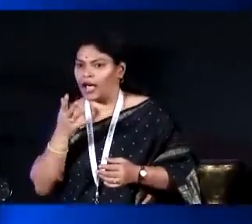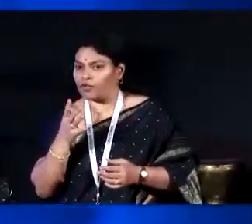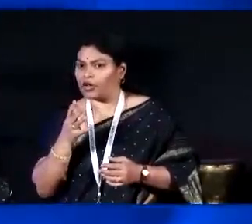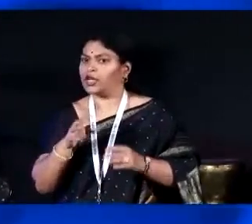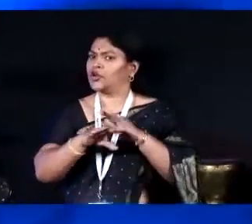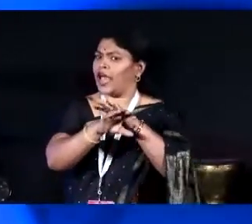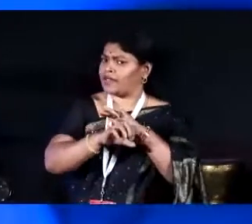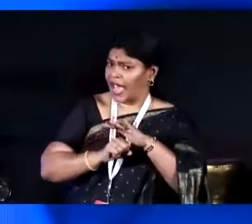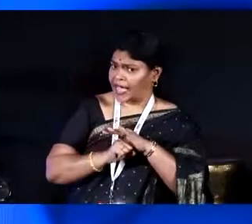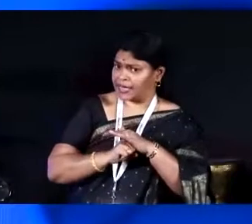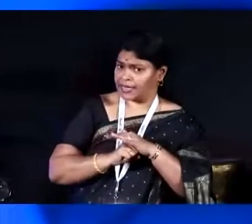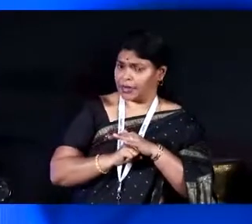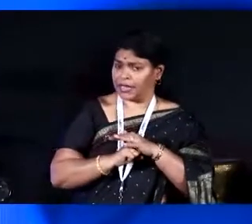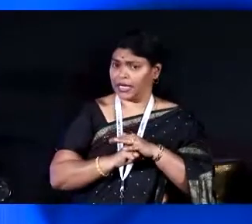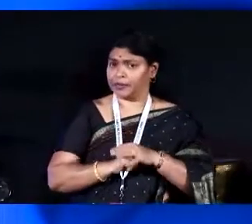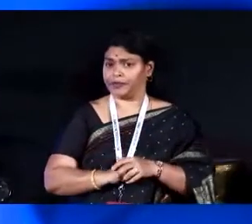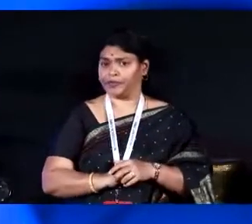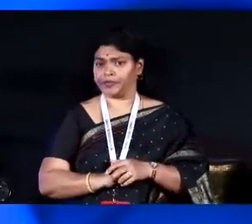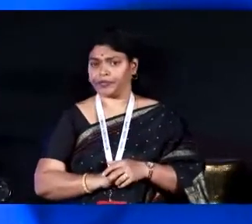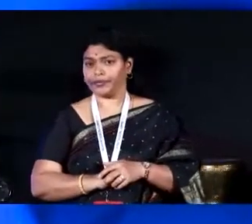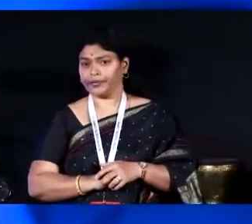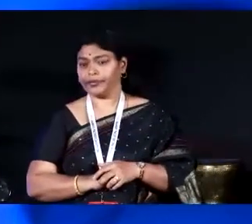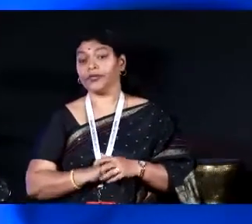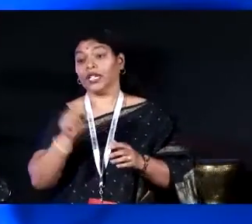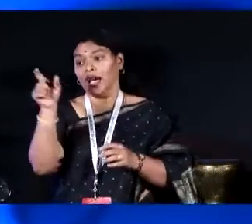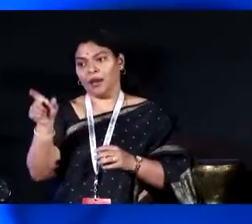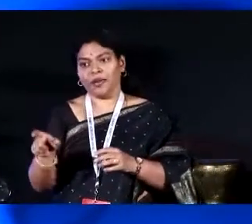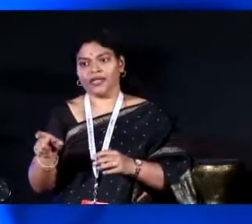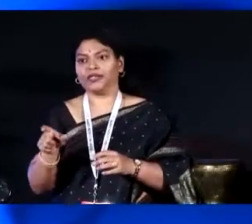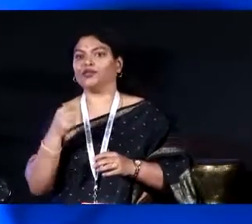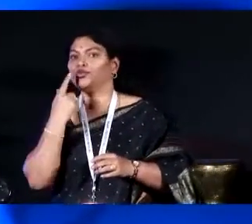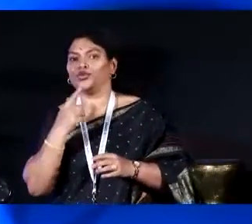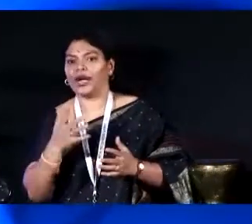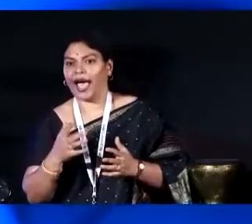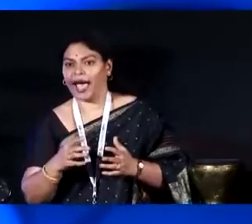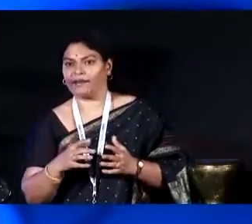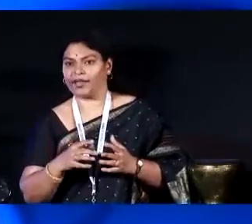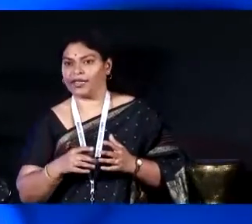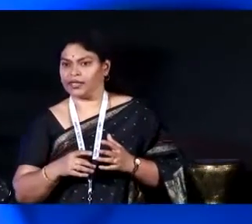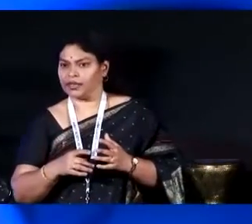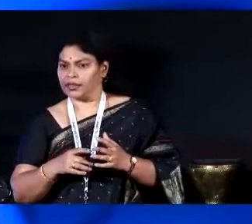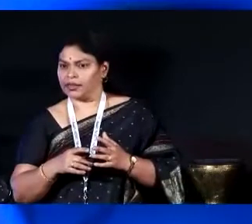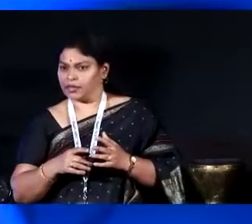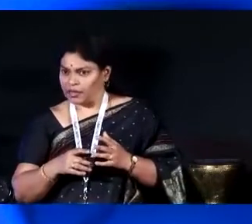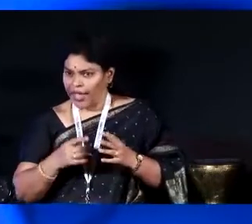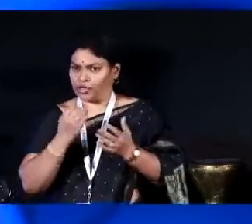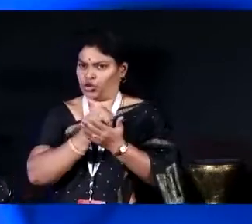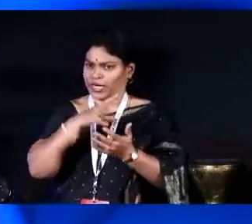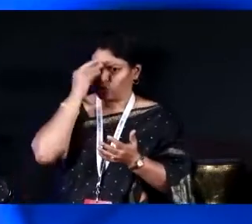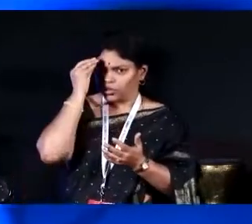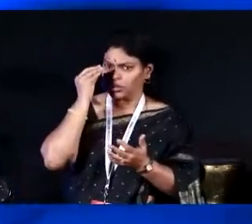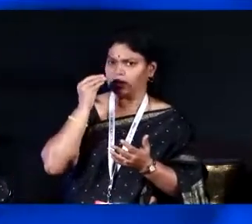to any damn thing on this earth. The person who does not get two meals a day does not get education,